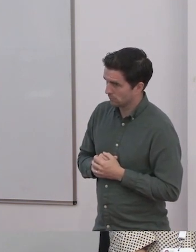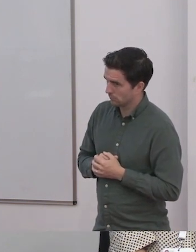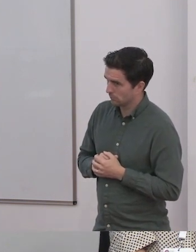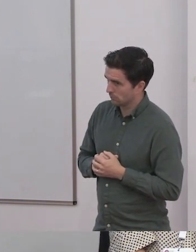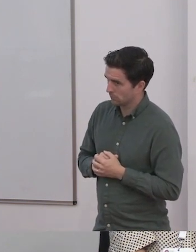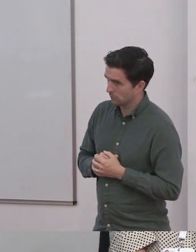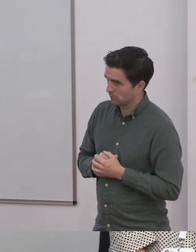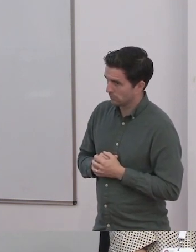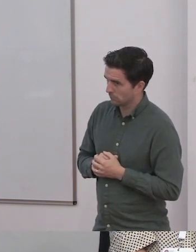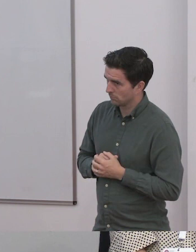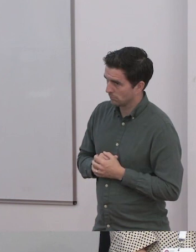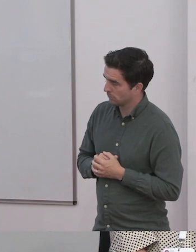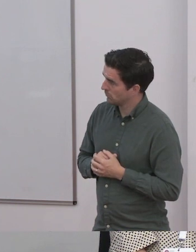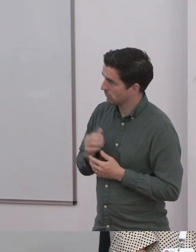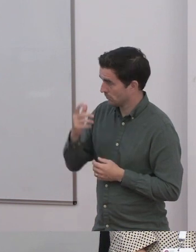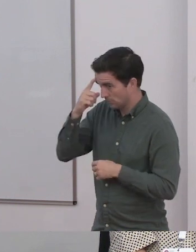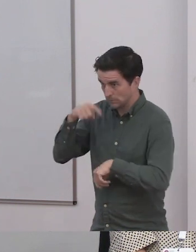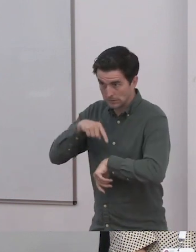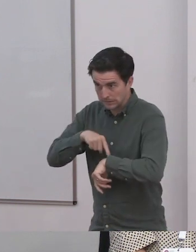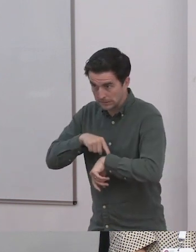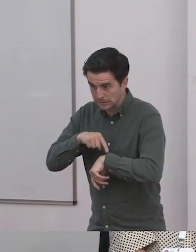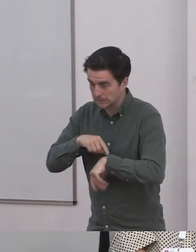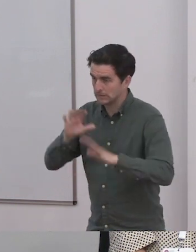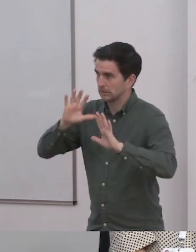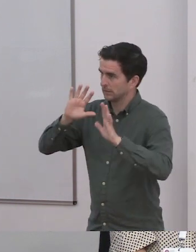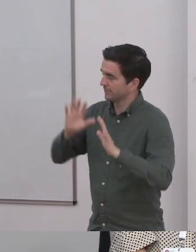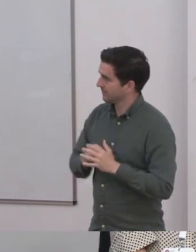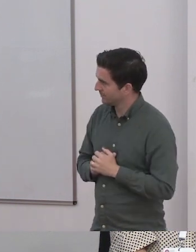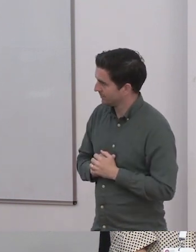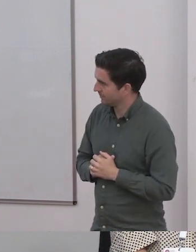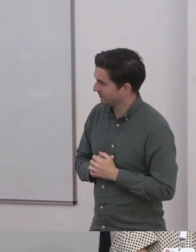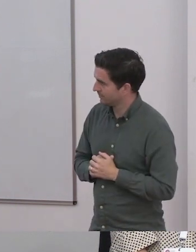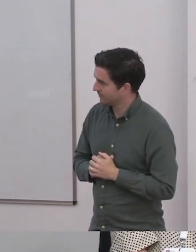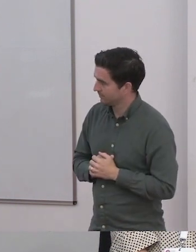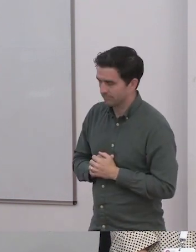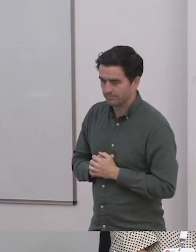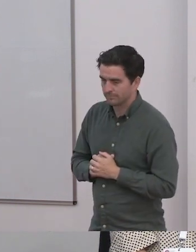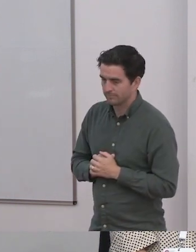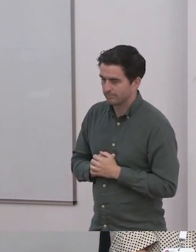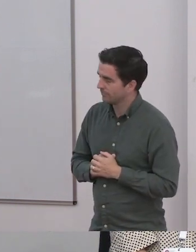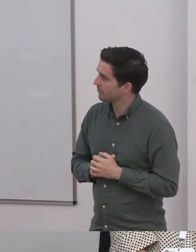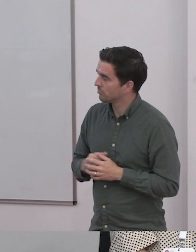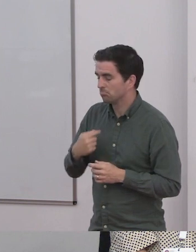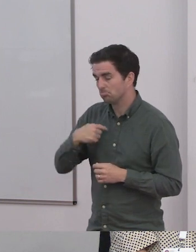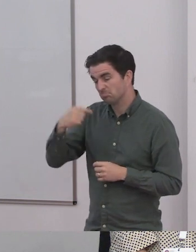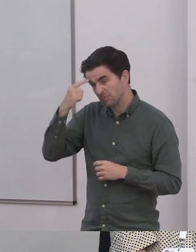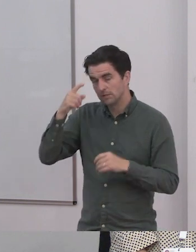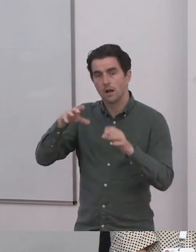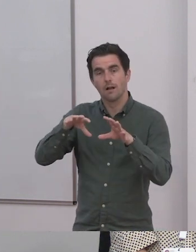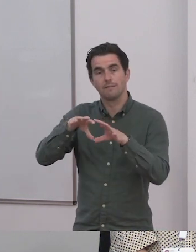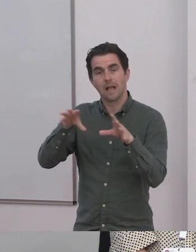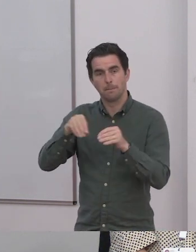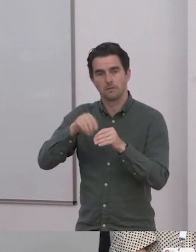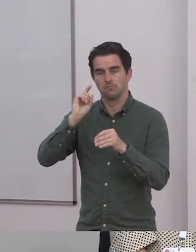I believe families should be equal. The parents shouldn't power over the children.